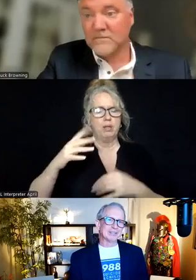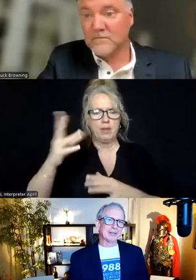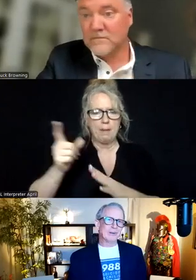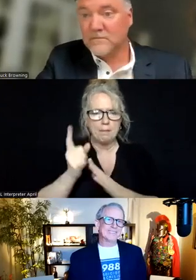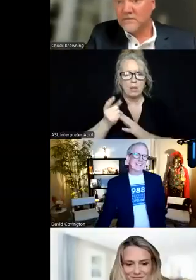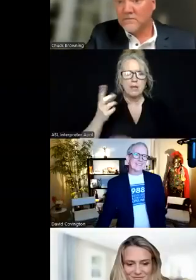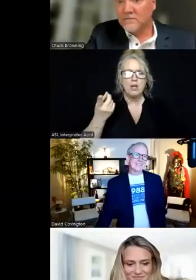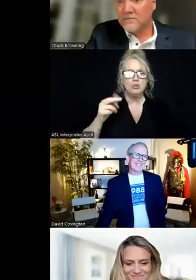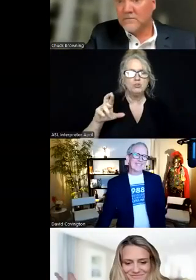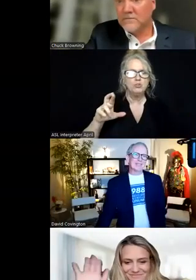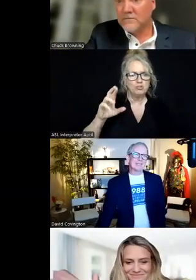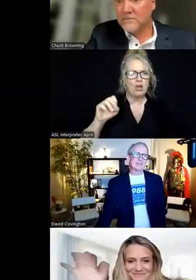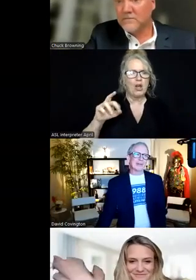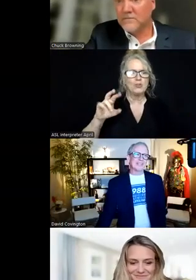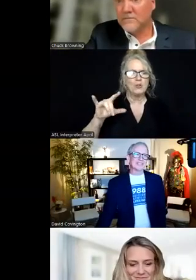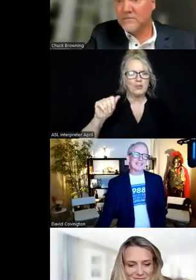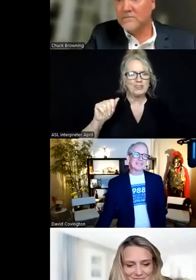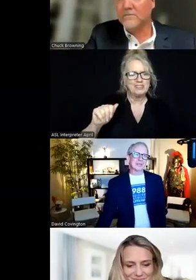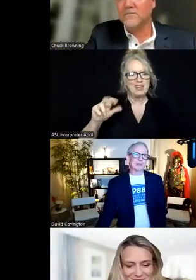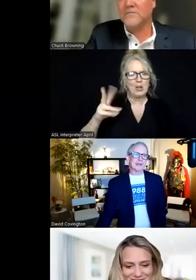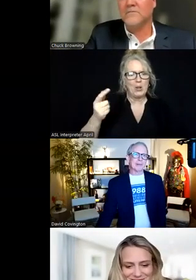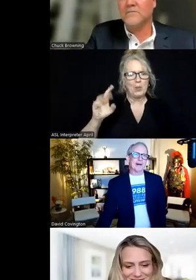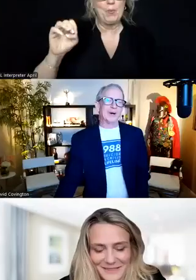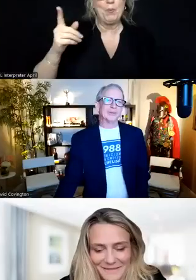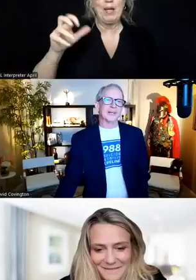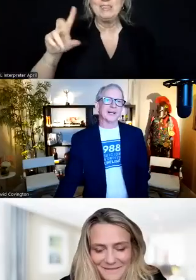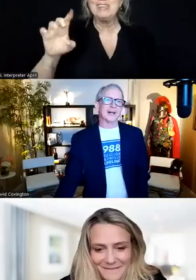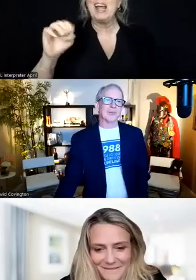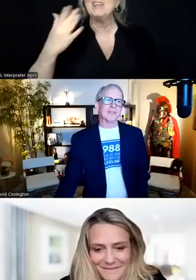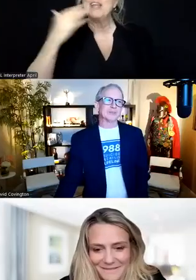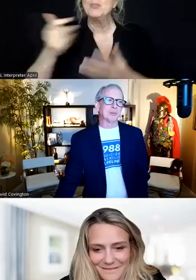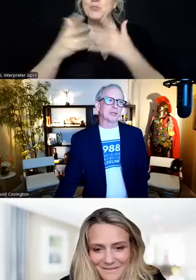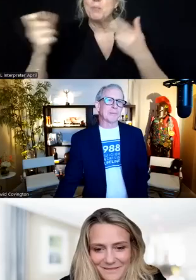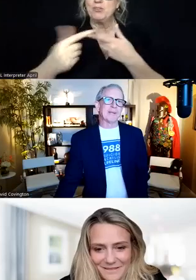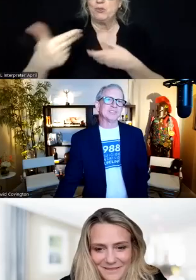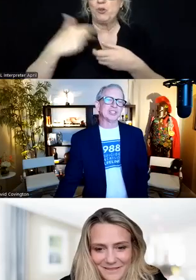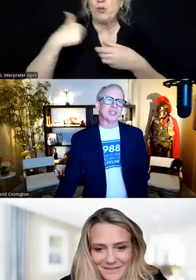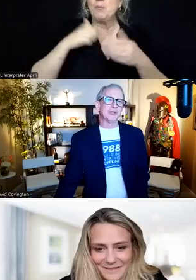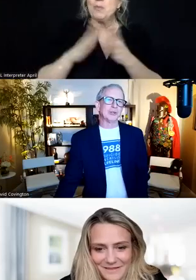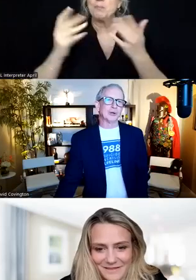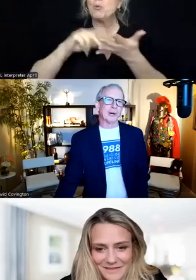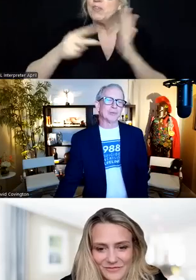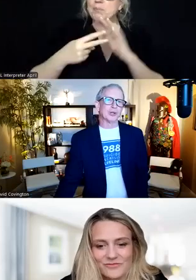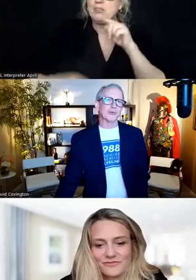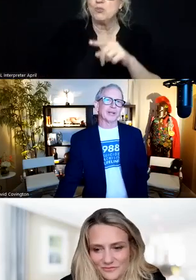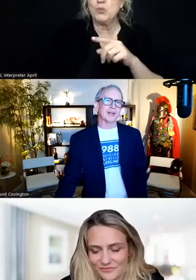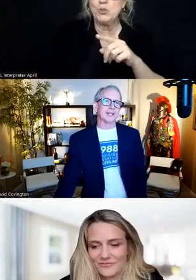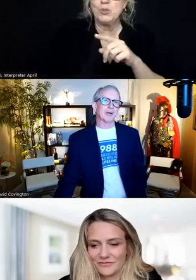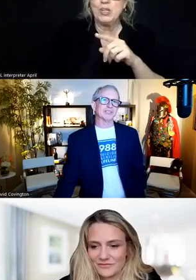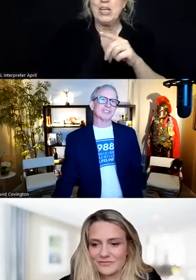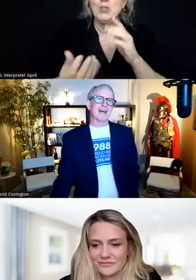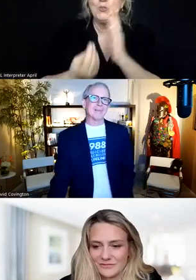Dr. Ursula Whiteside, thanks so much for joining us. Tell us a little bit about what this book means to you. You grew up your